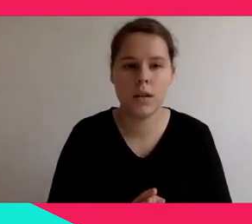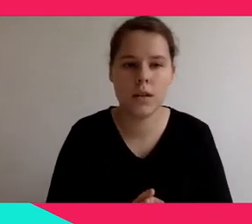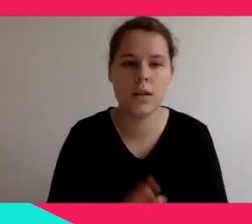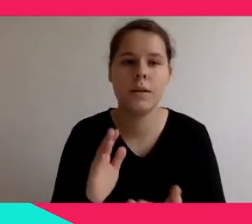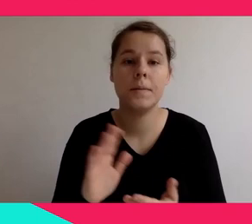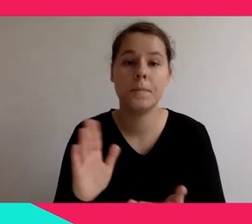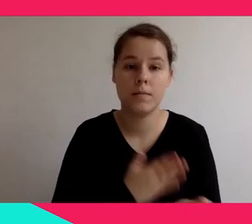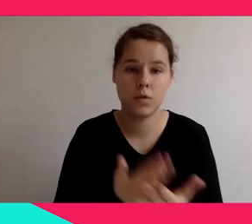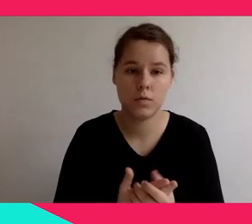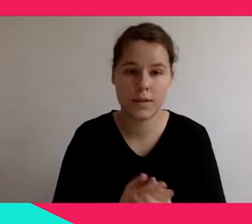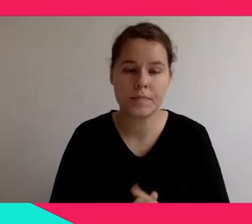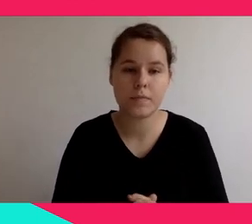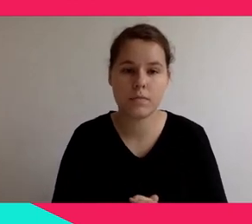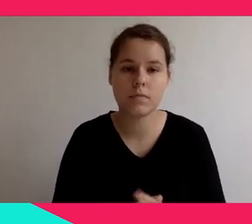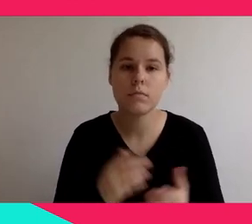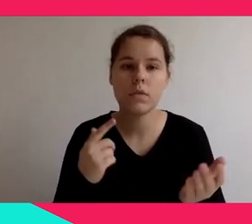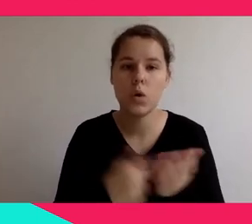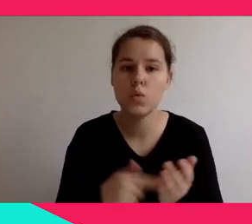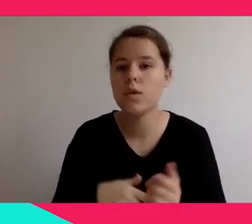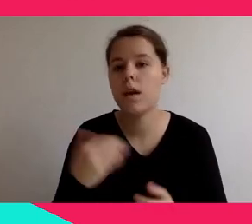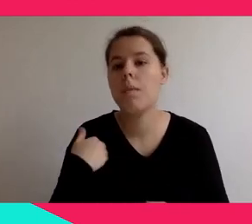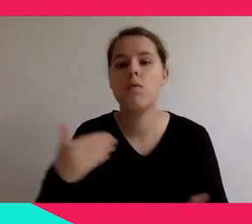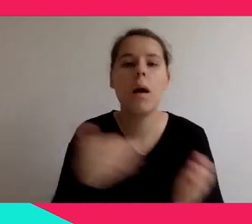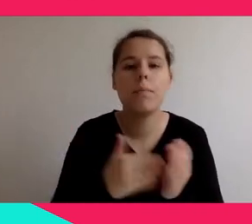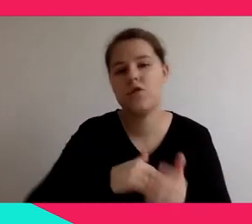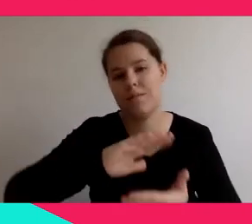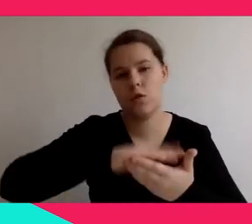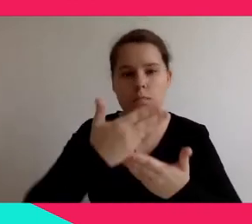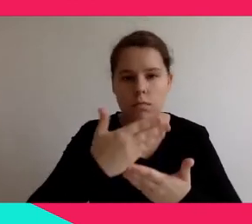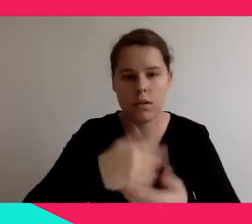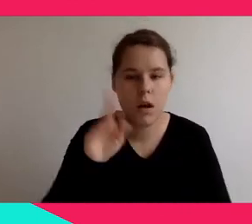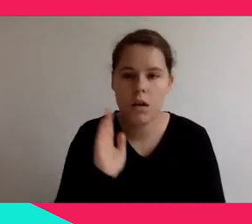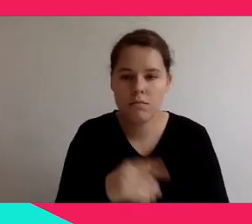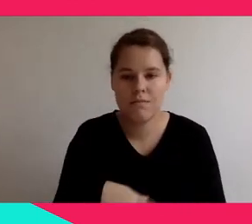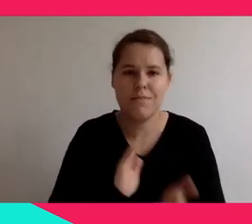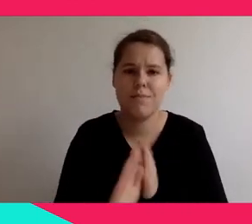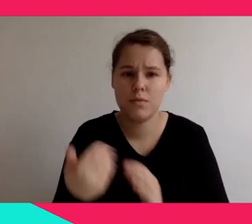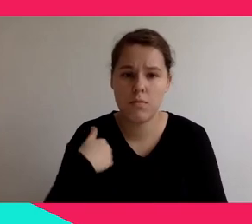computing power. That's very important. We cannot choose yet